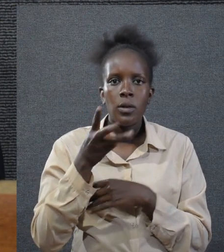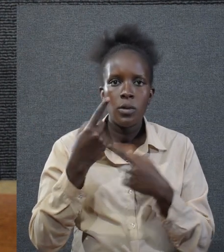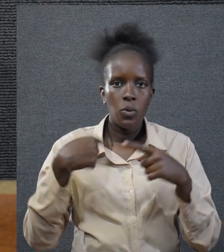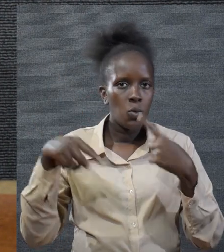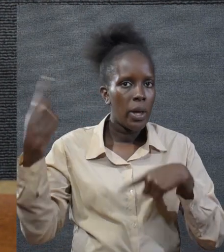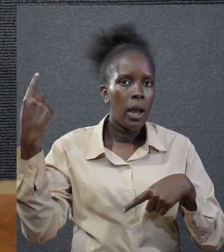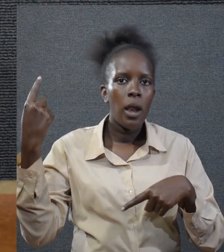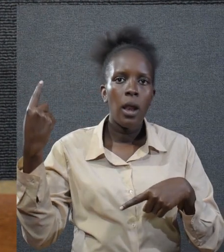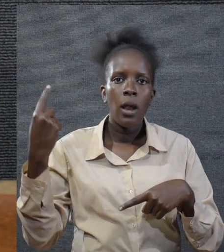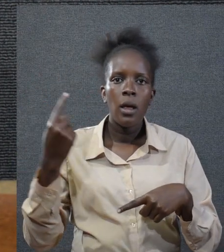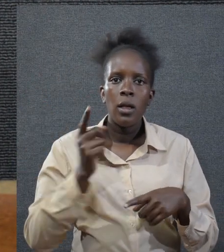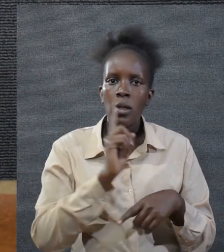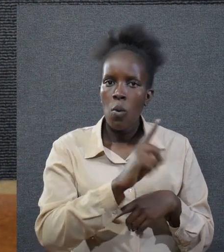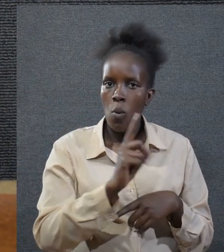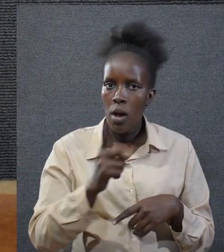triumph.